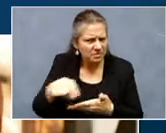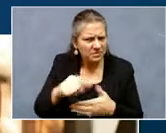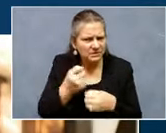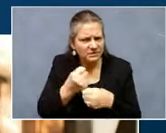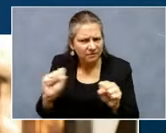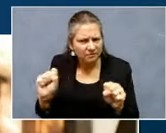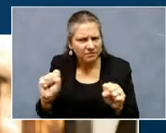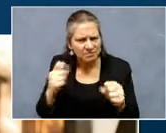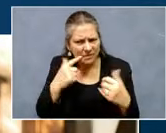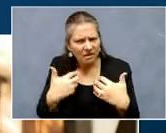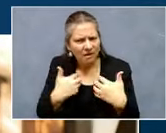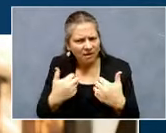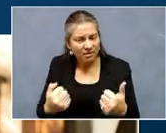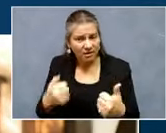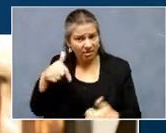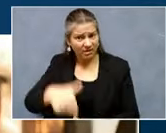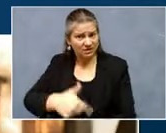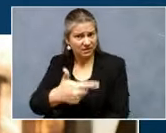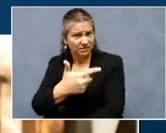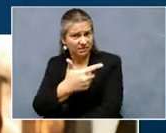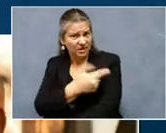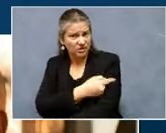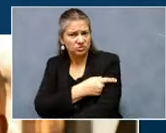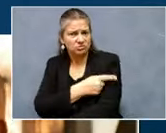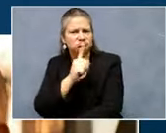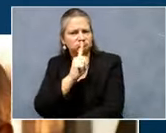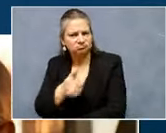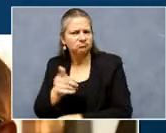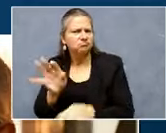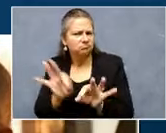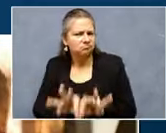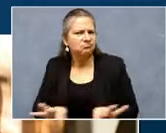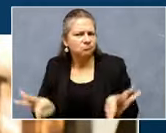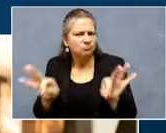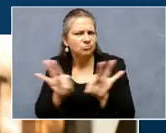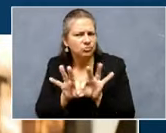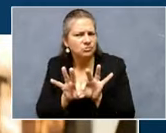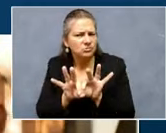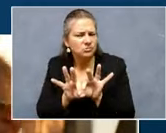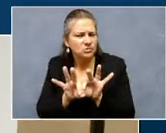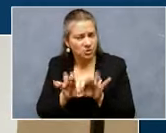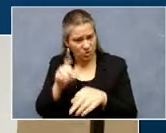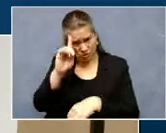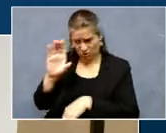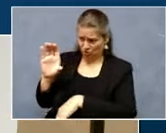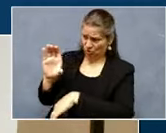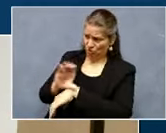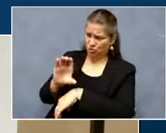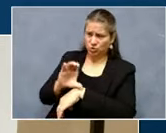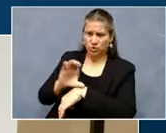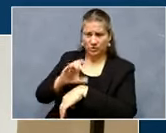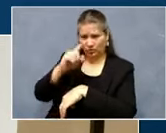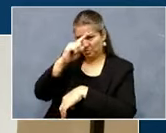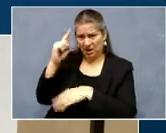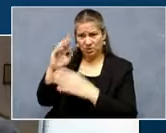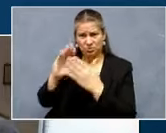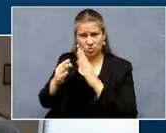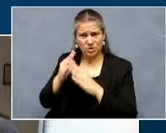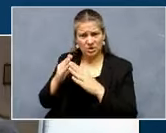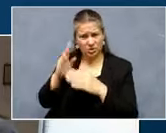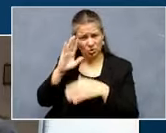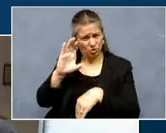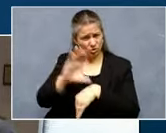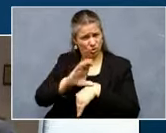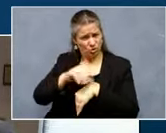And this vaccination is so important. And also because the church is, especially for the black community has always been the hub and center of